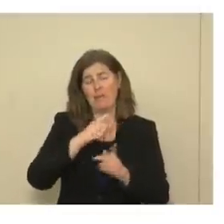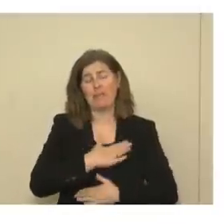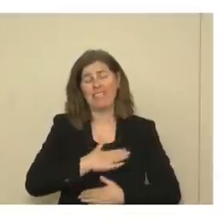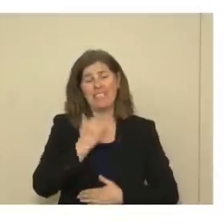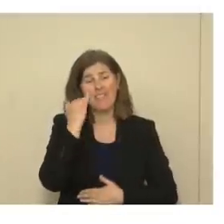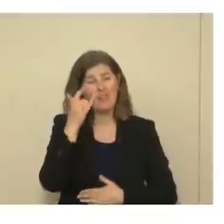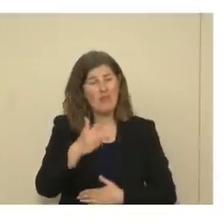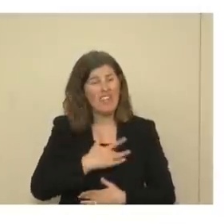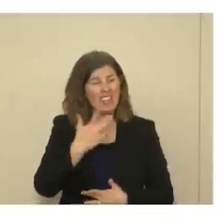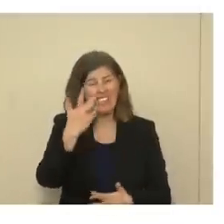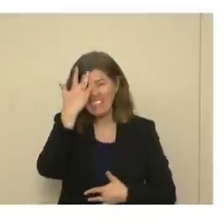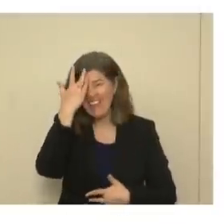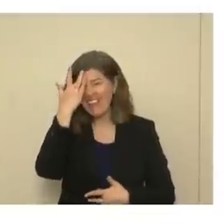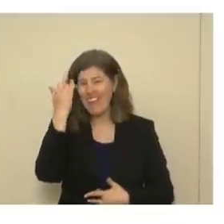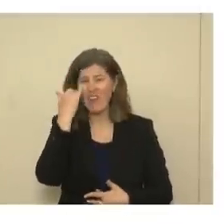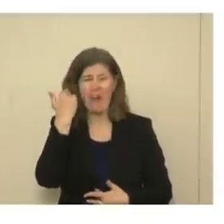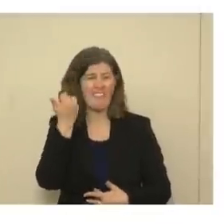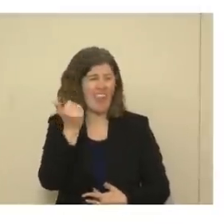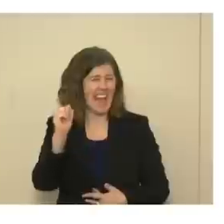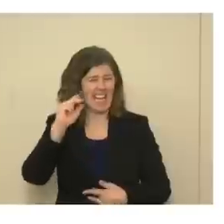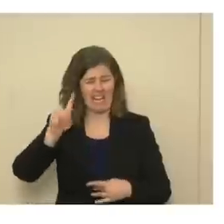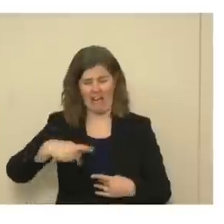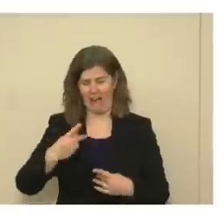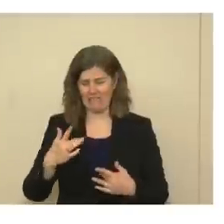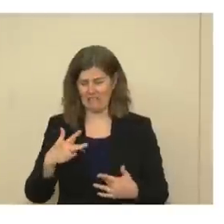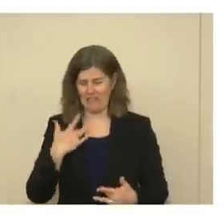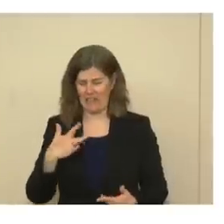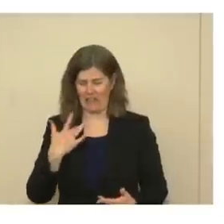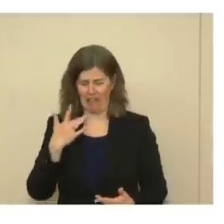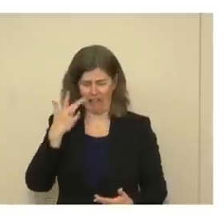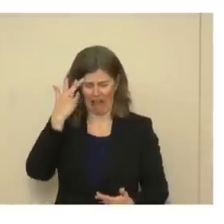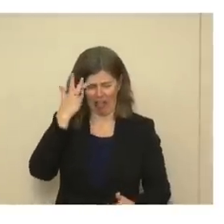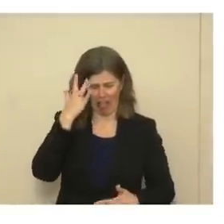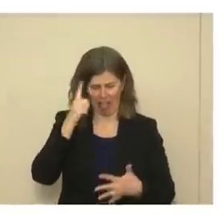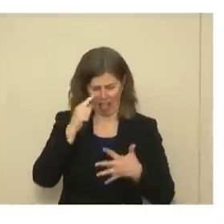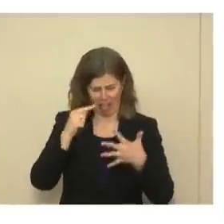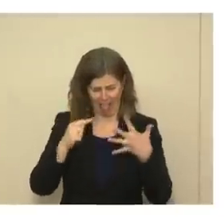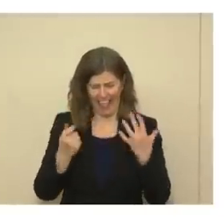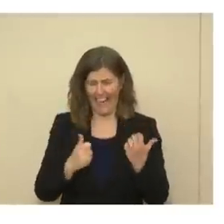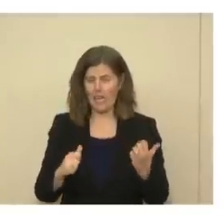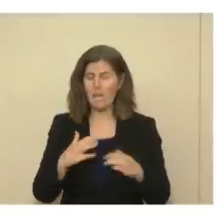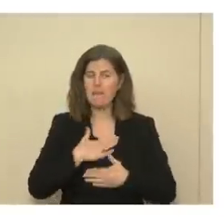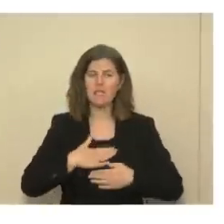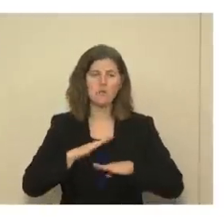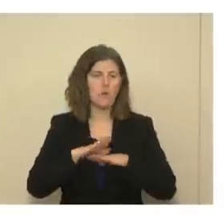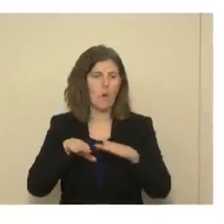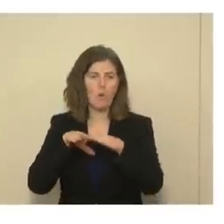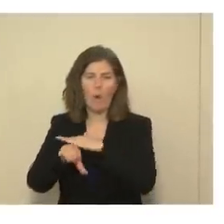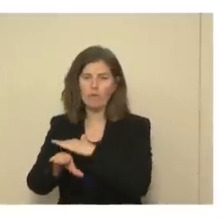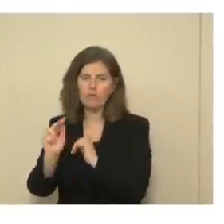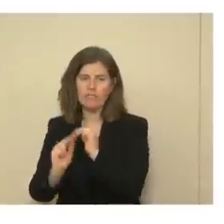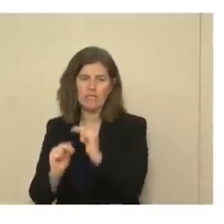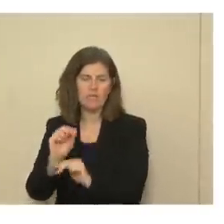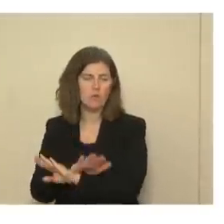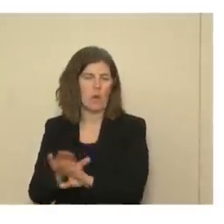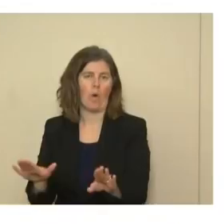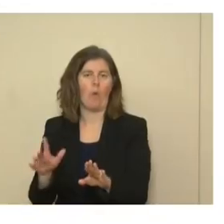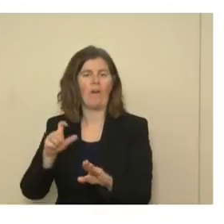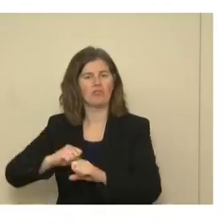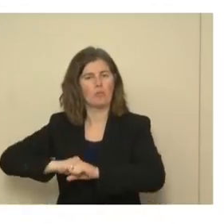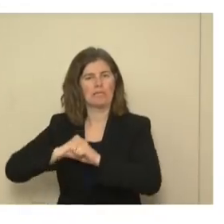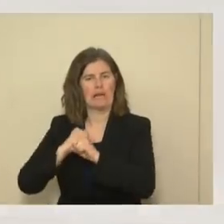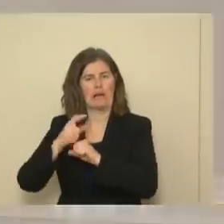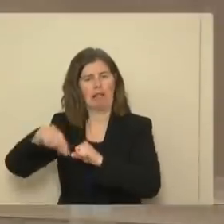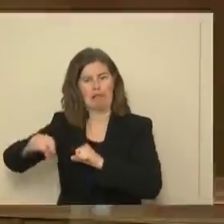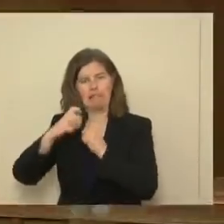sick or have any sort of, you know, feeling illness or anything, please do not go to the facility. We need to protect